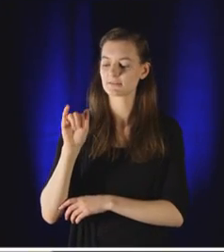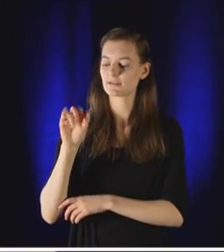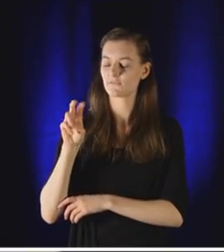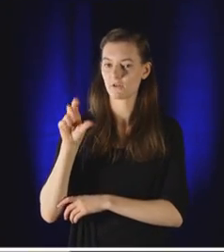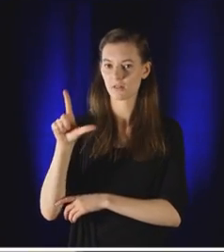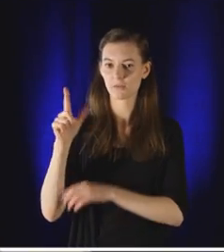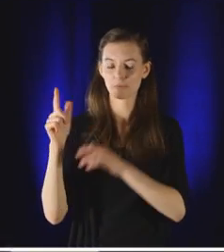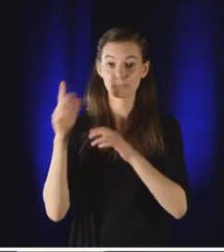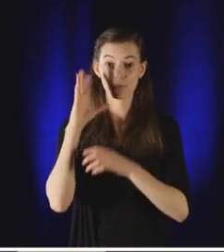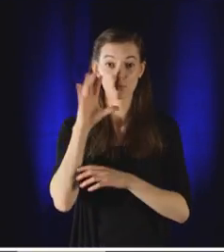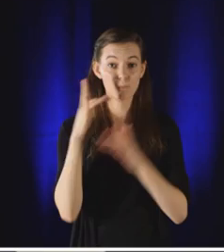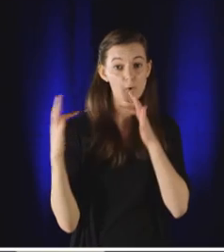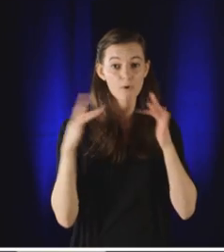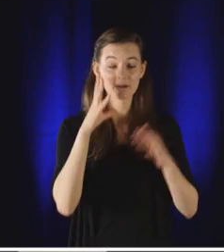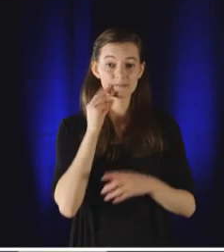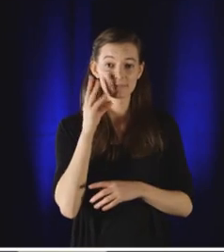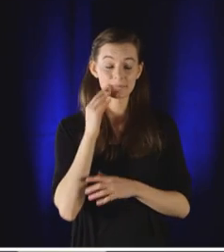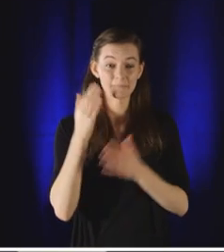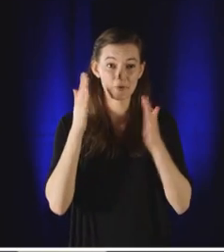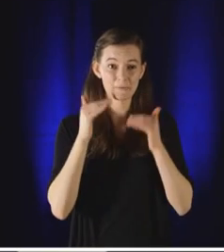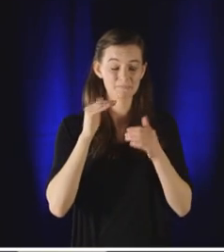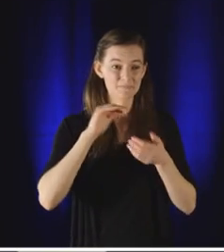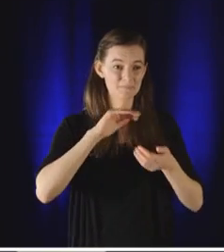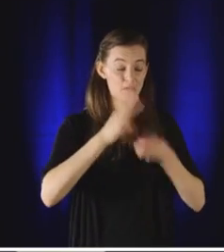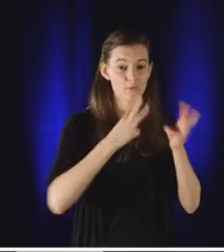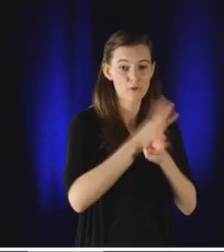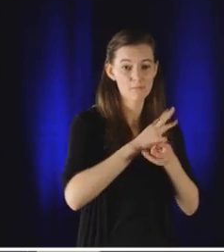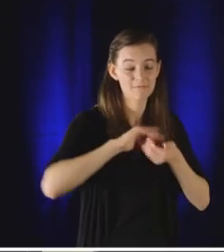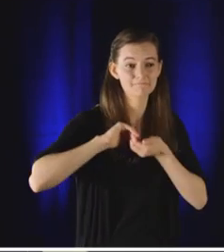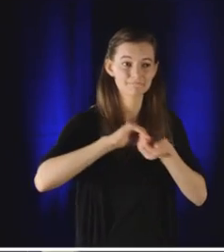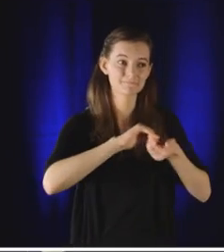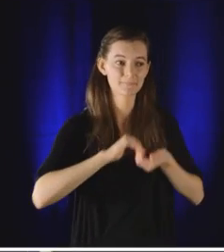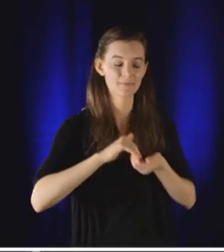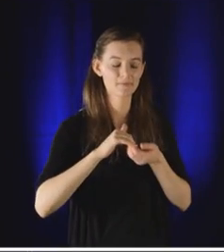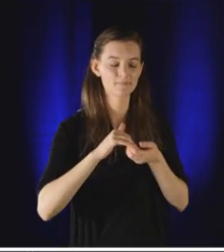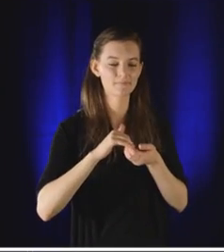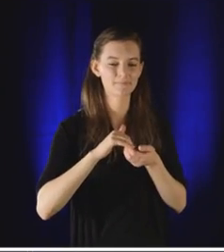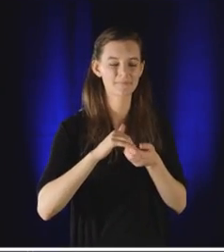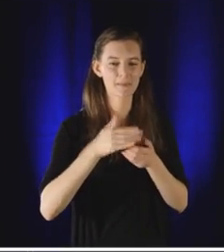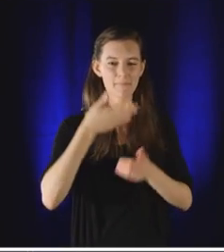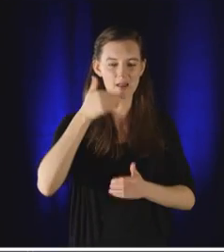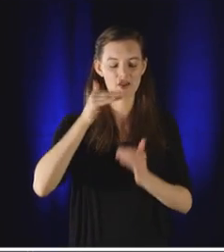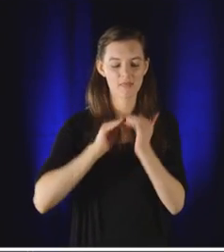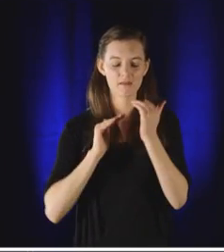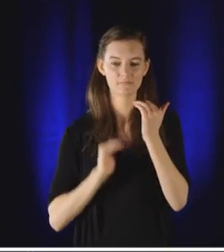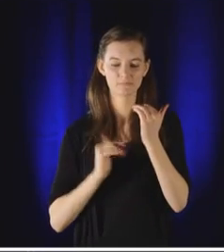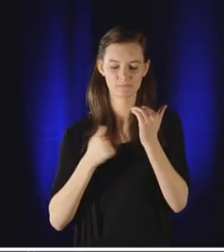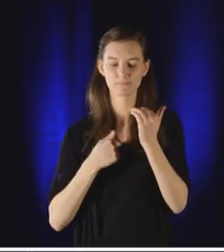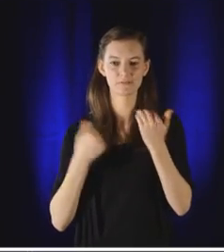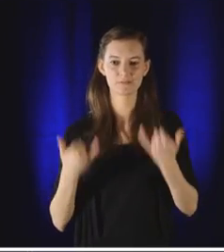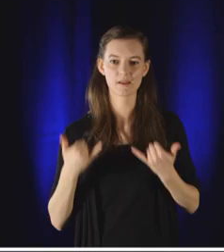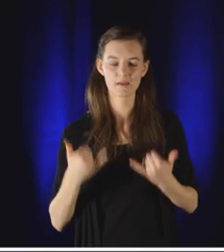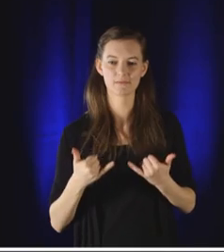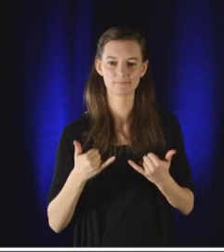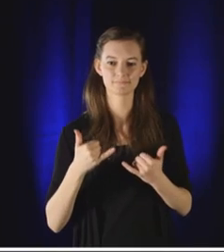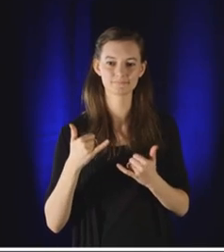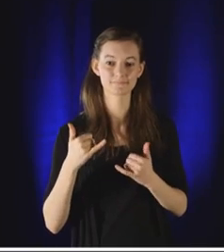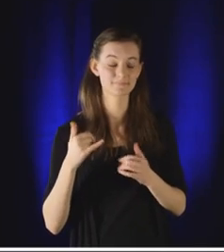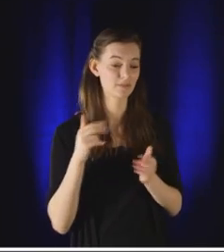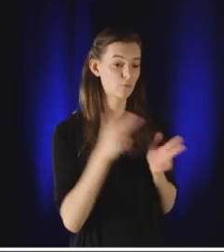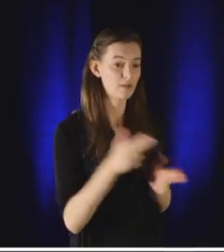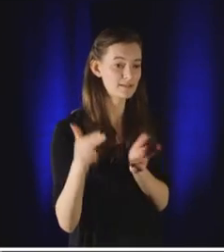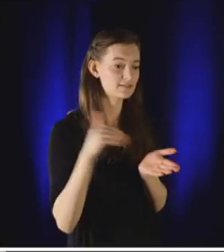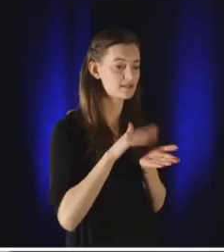hope that our friends around the world will be more advanced than we are today. I hope that instead of sending weapons or dropping